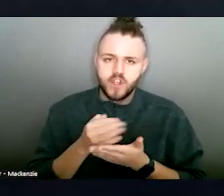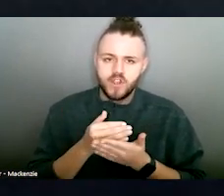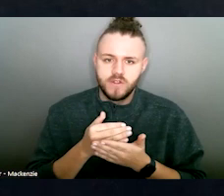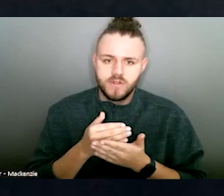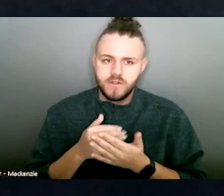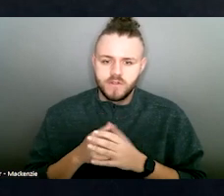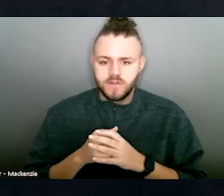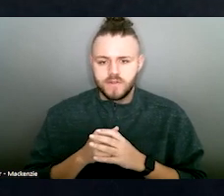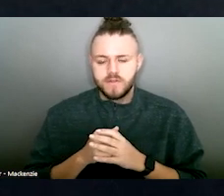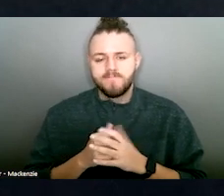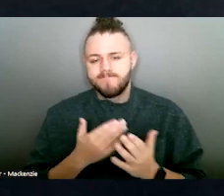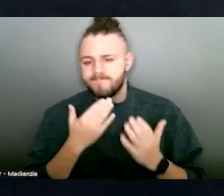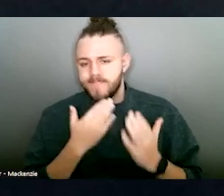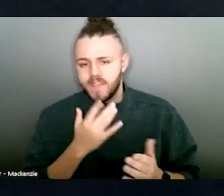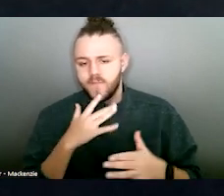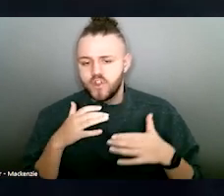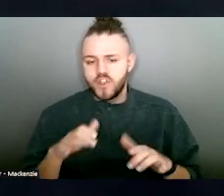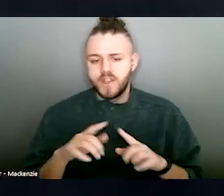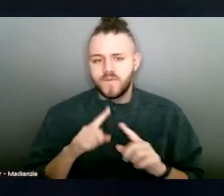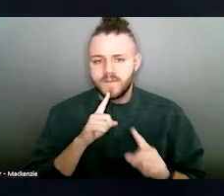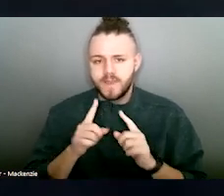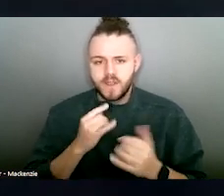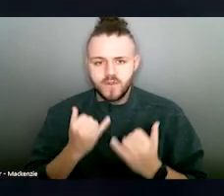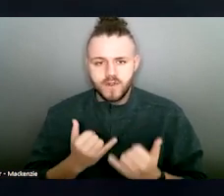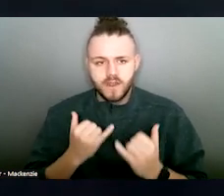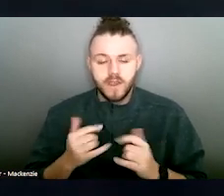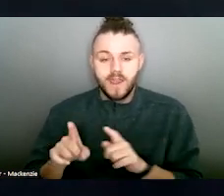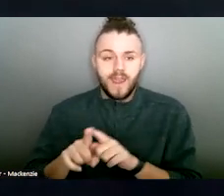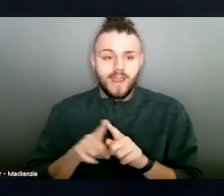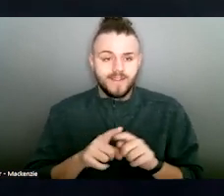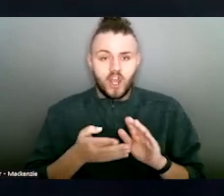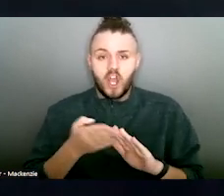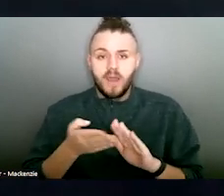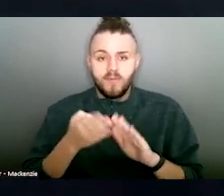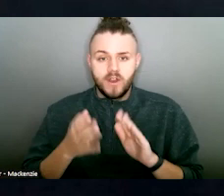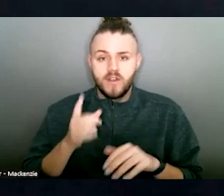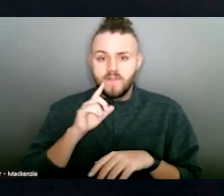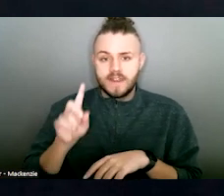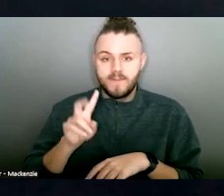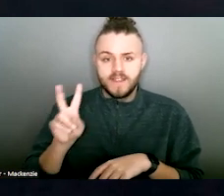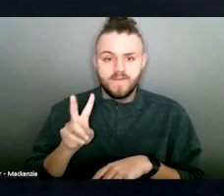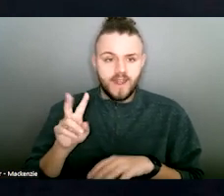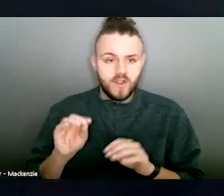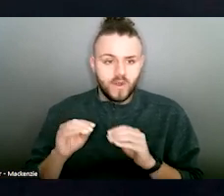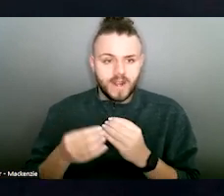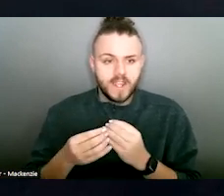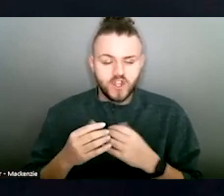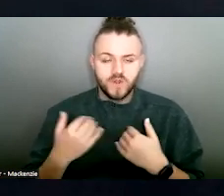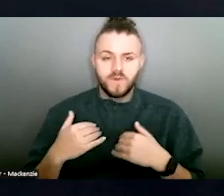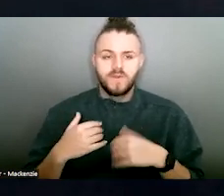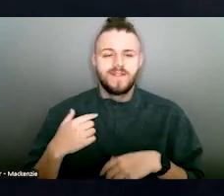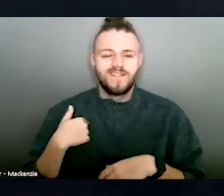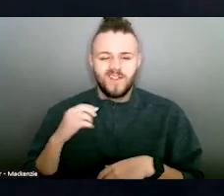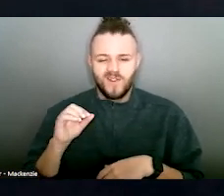I thank you for the chance to speak here as an operator of domestic violence shelter, as an